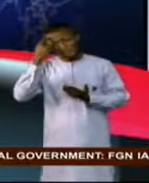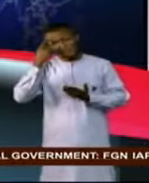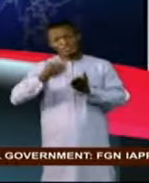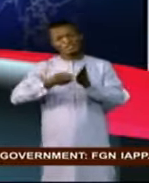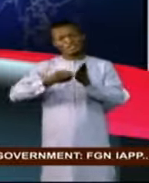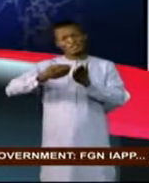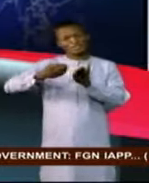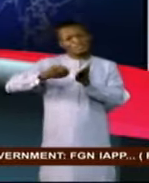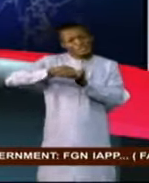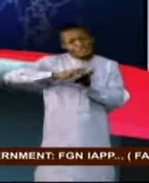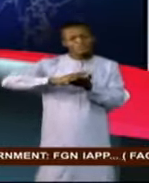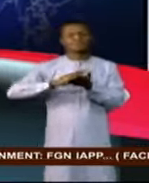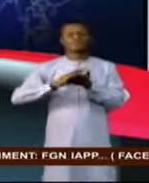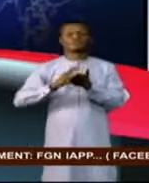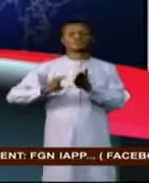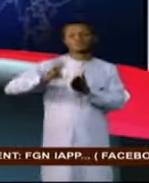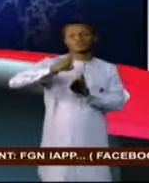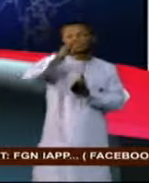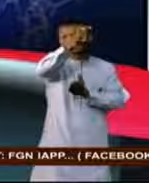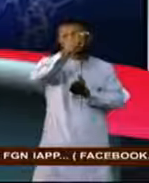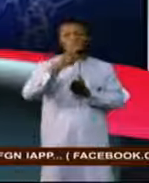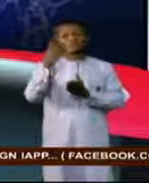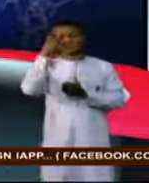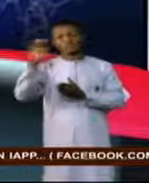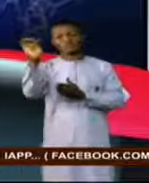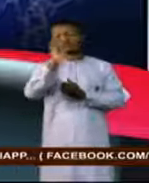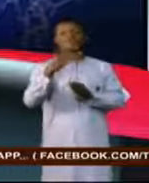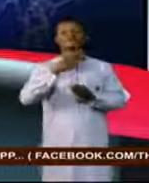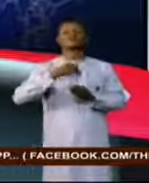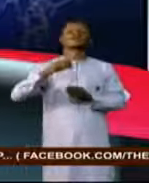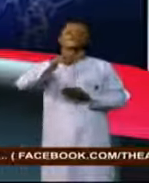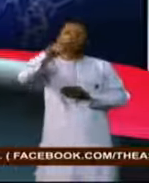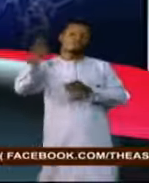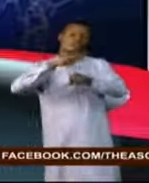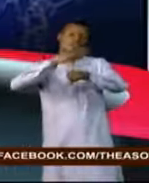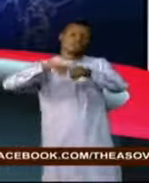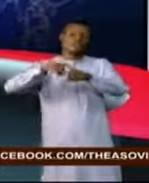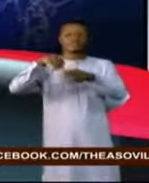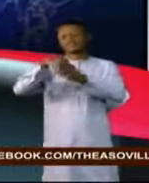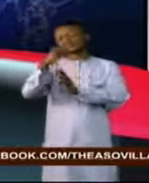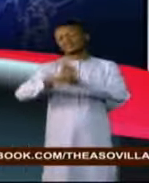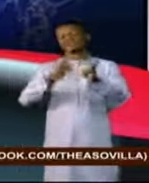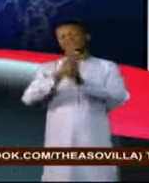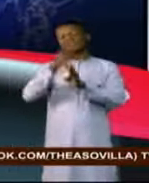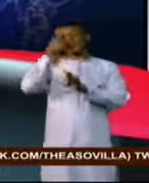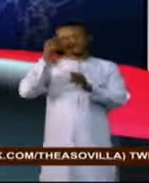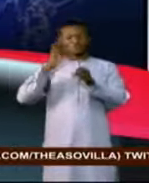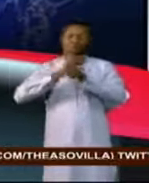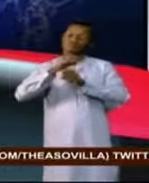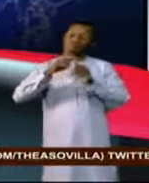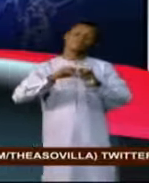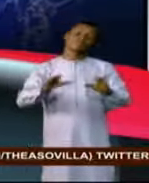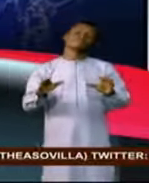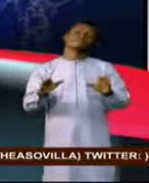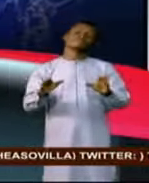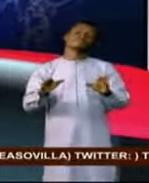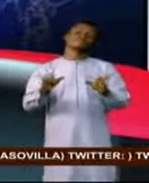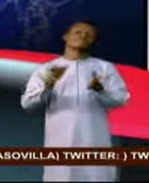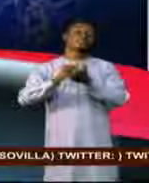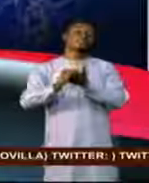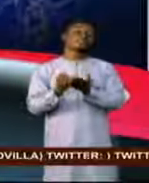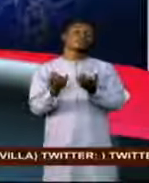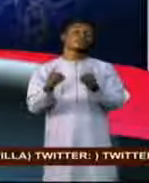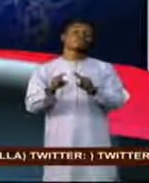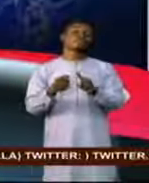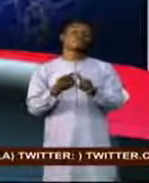restriction of travel ban for Europe and other nations of the world, which was done to contain coronavirus pandemic. This was the outcome